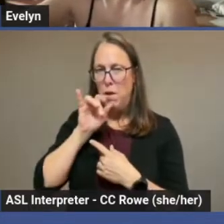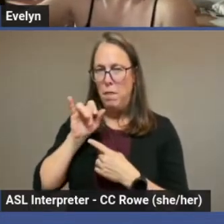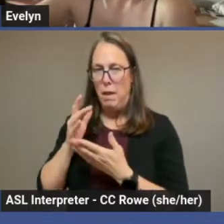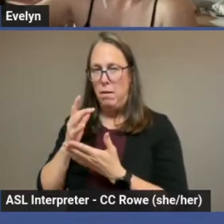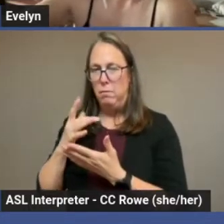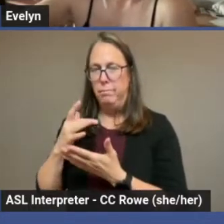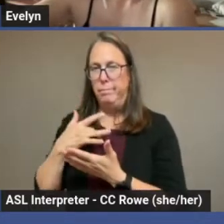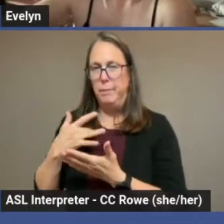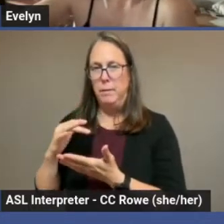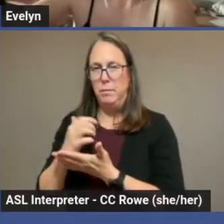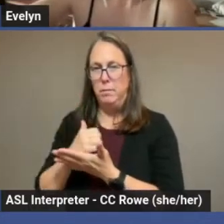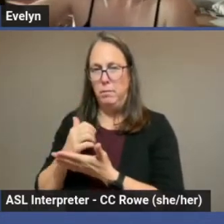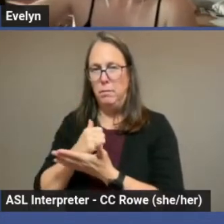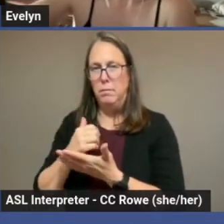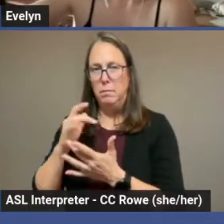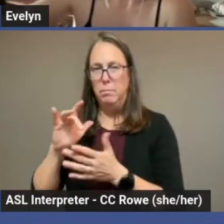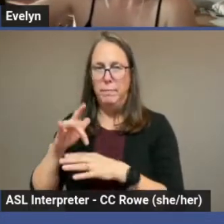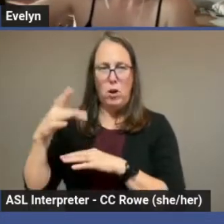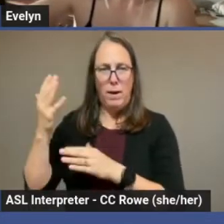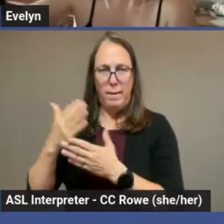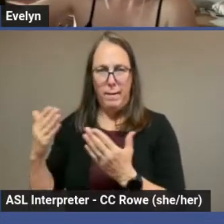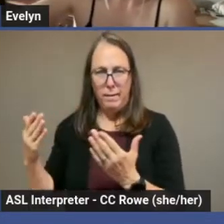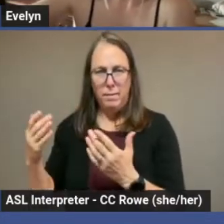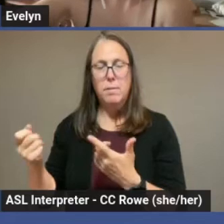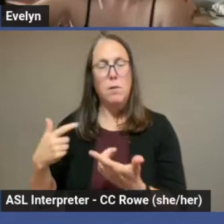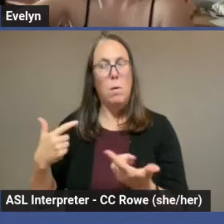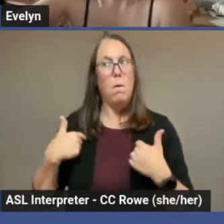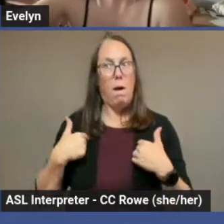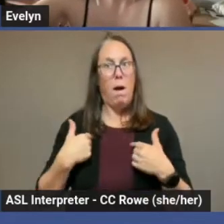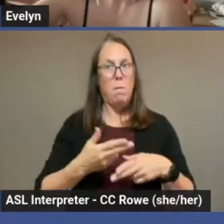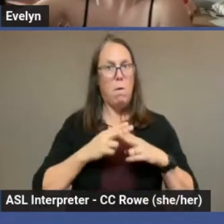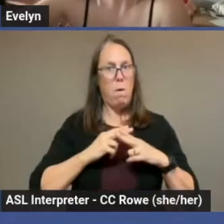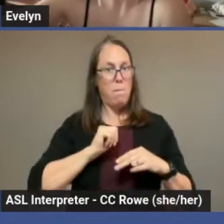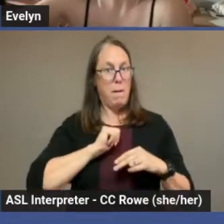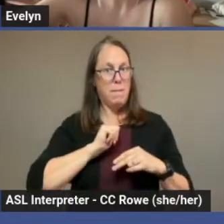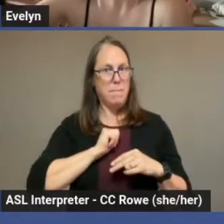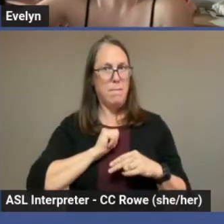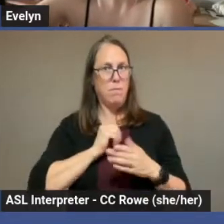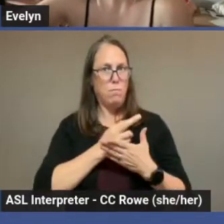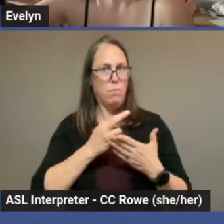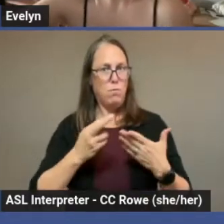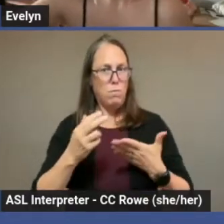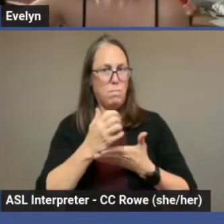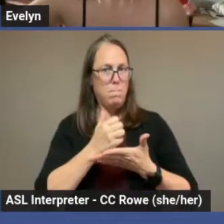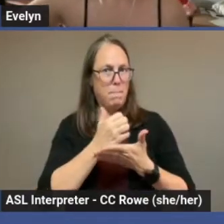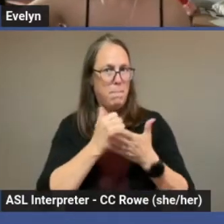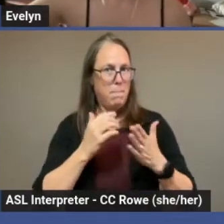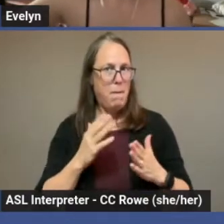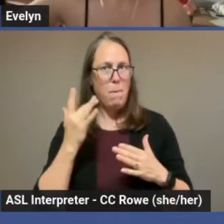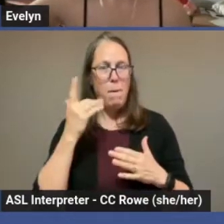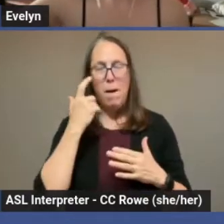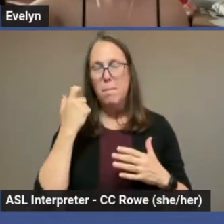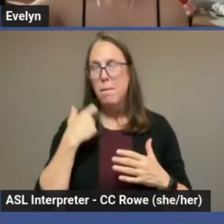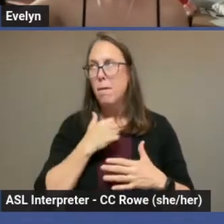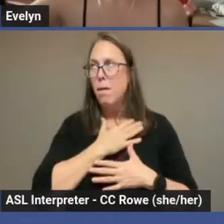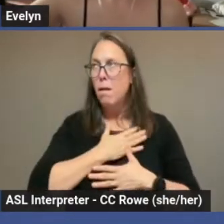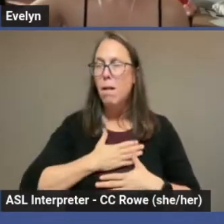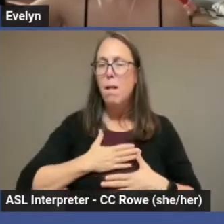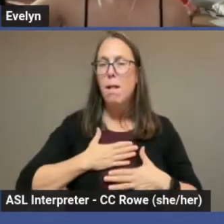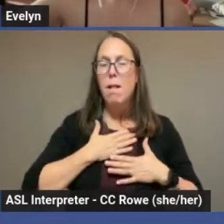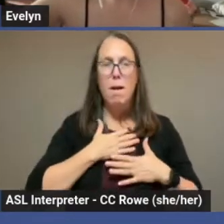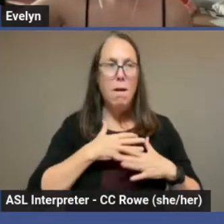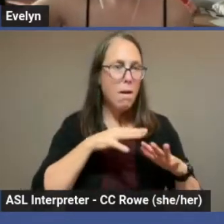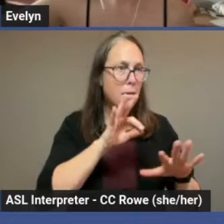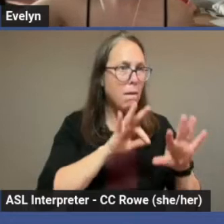referring to myself as I really enjoy finding, collecting